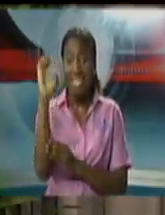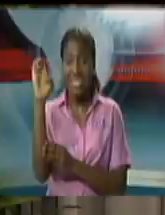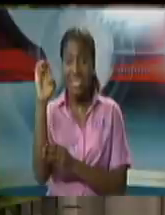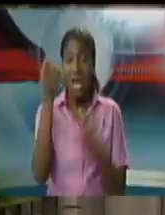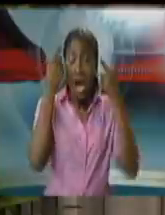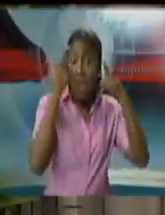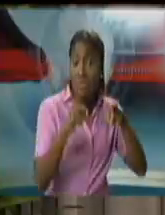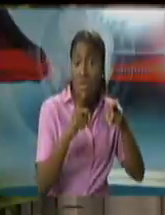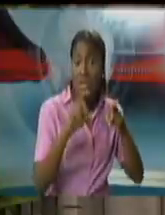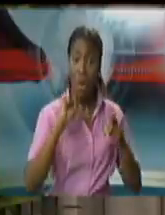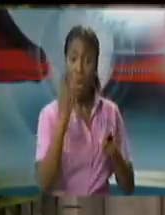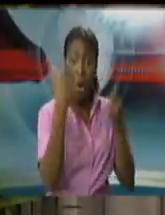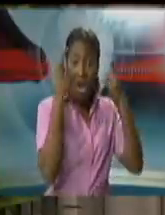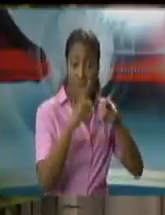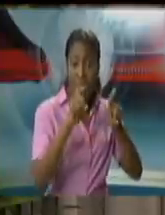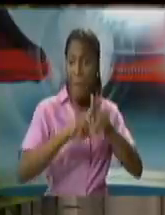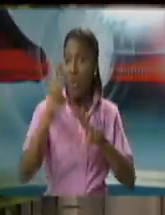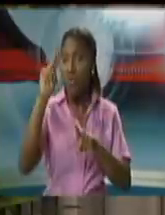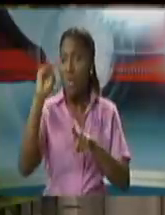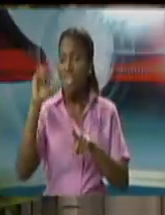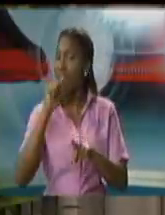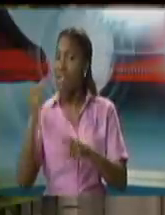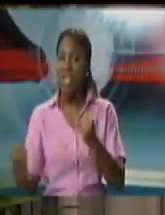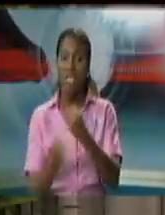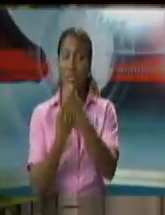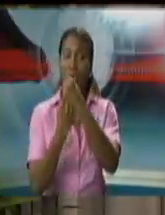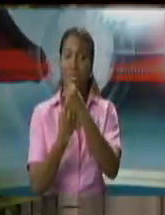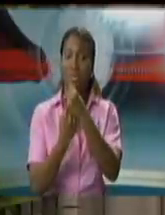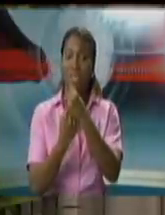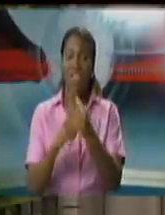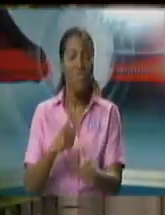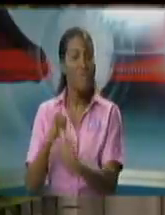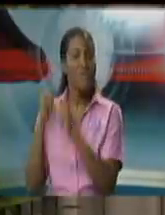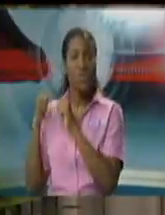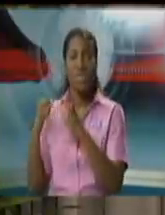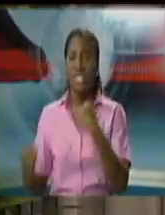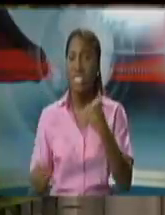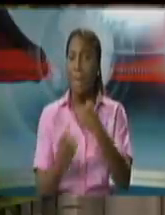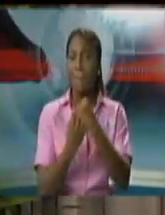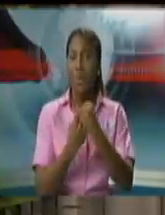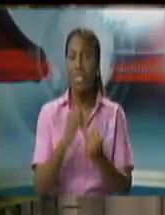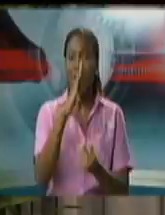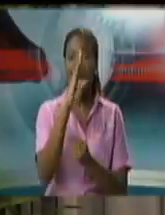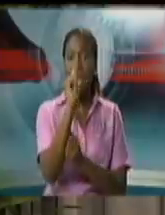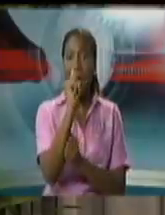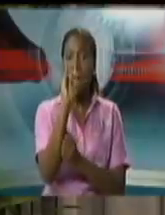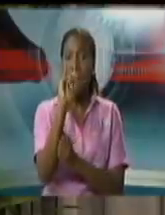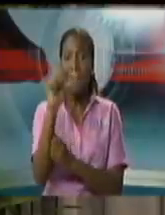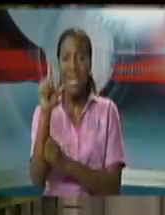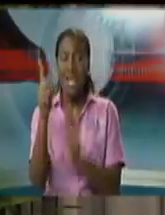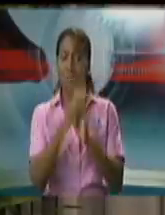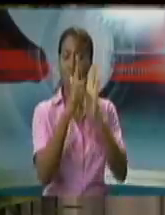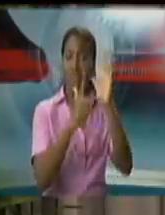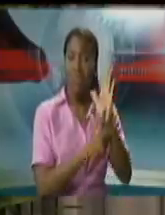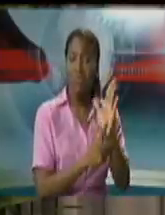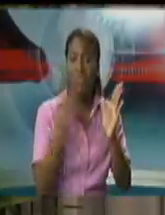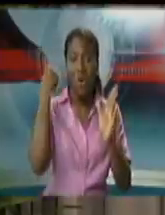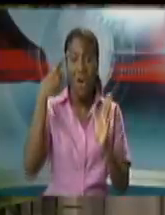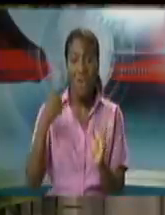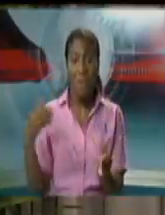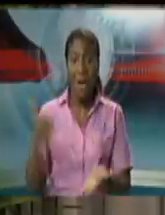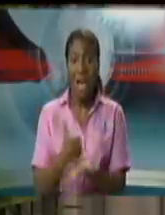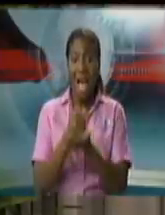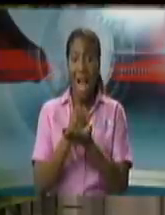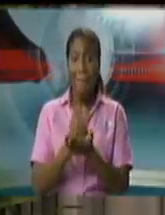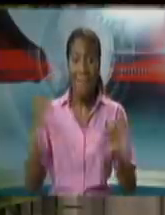opposition does not want to support it they refuse to support the bail amendments to treat with firearms they have said